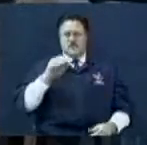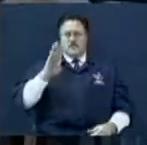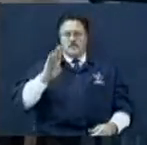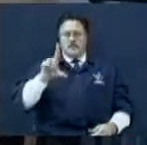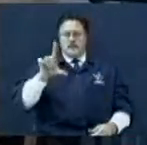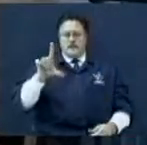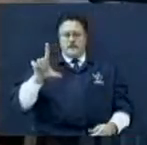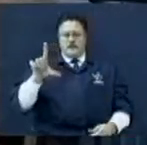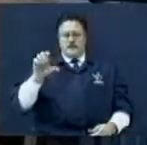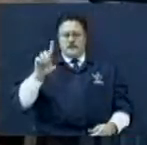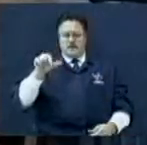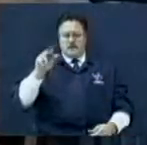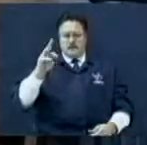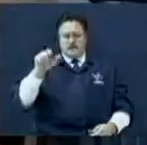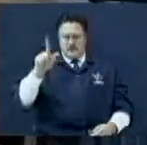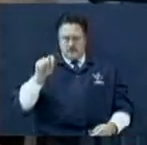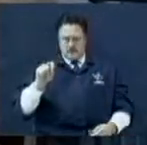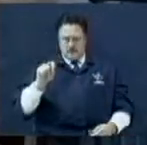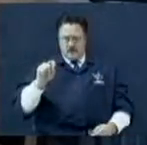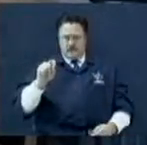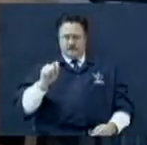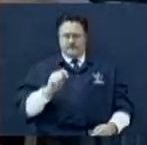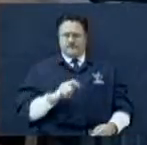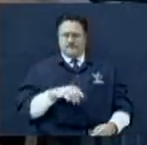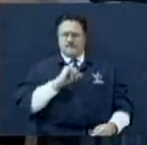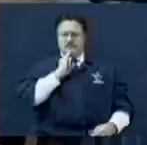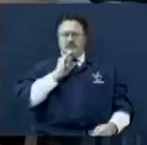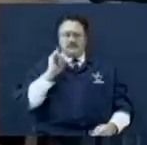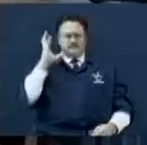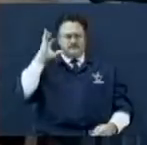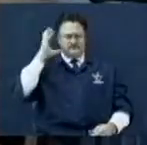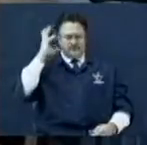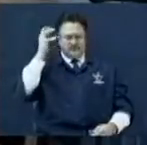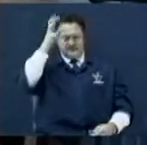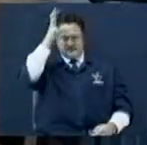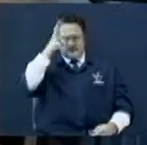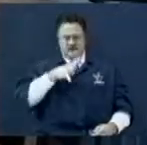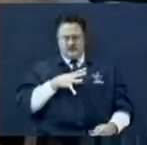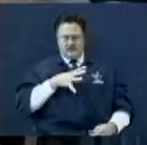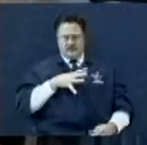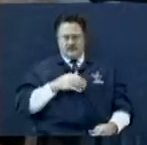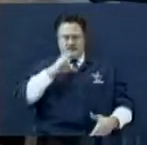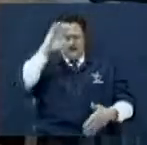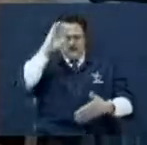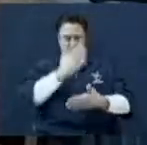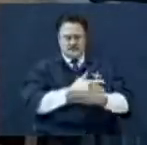Bill's the reason I'm saved. Bill's kind of crazy. James, is he crazy?